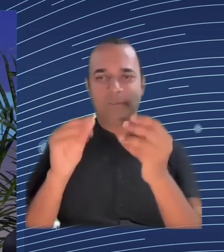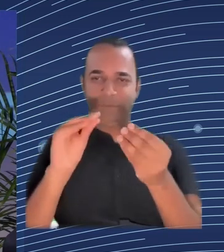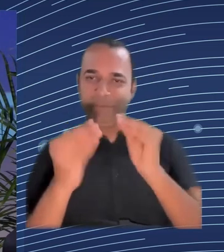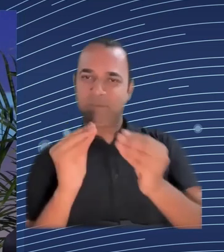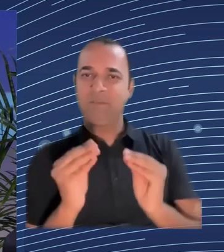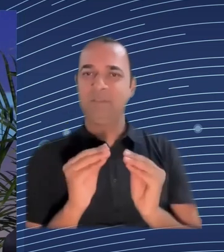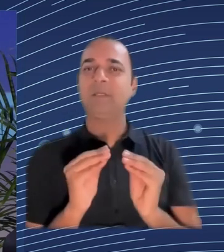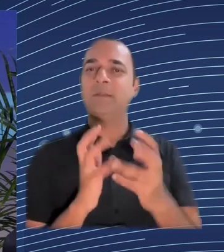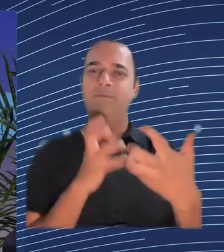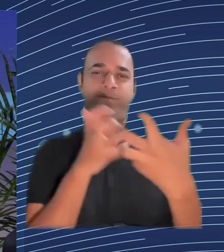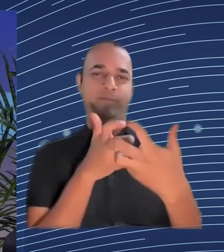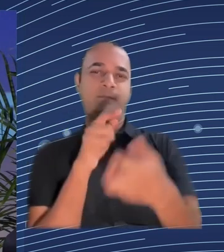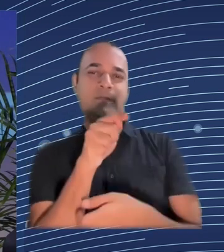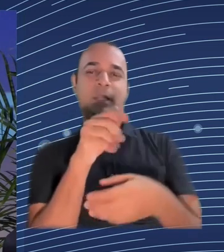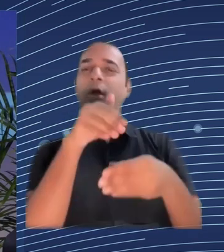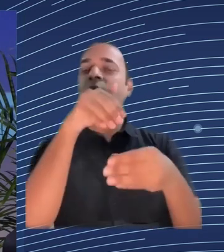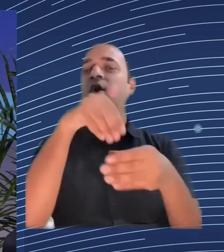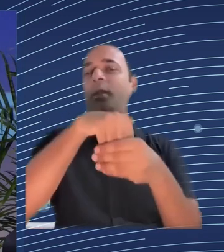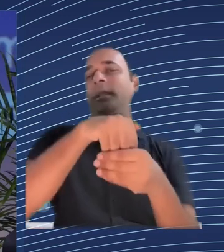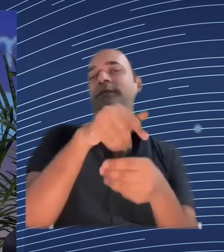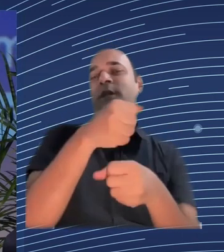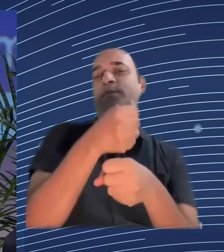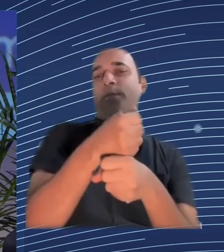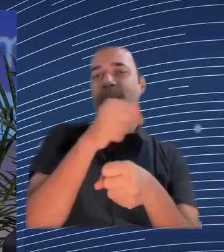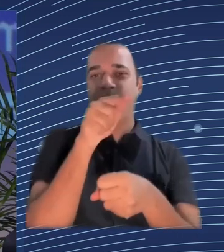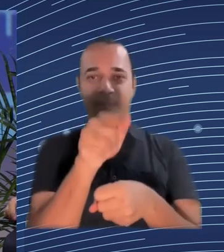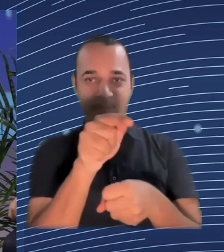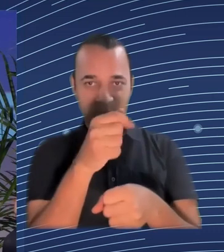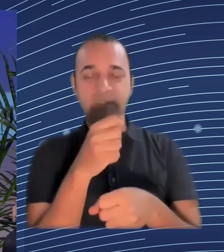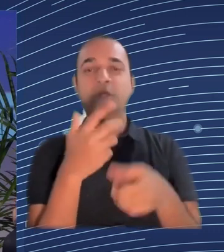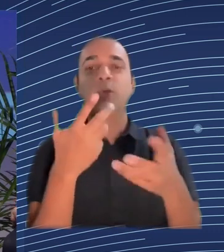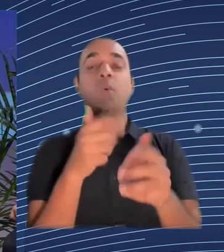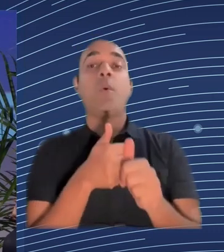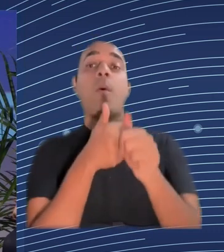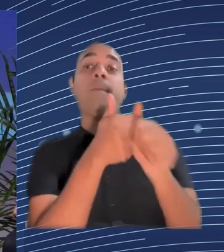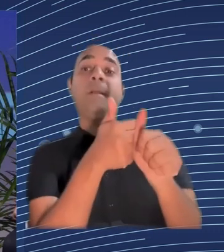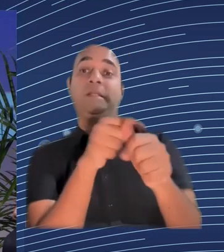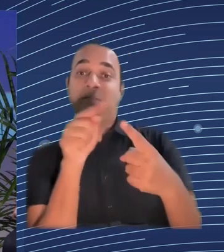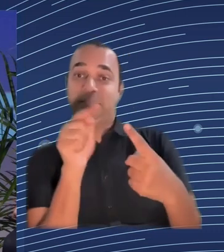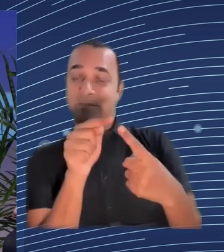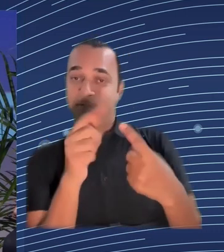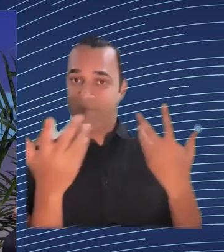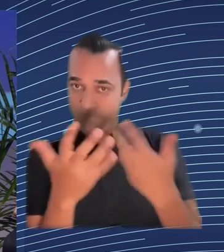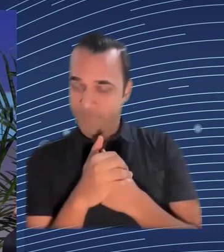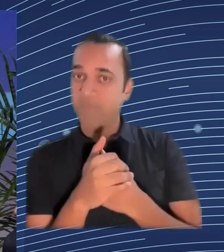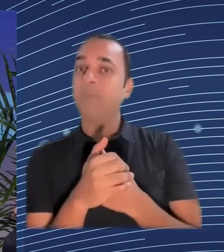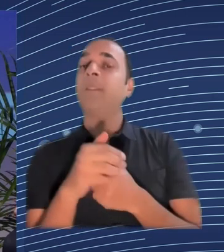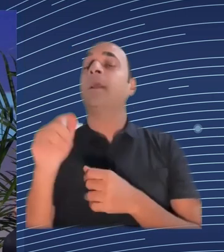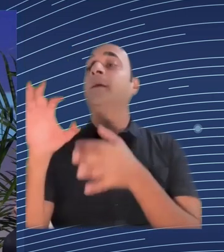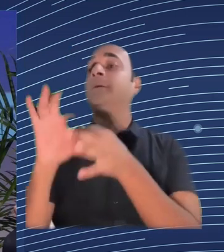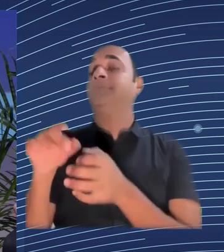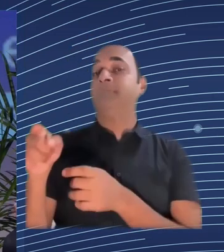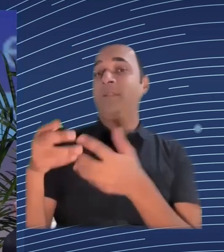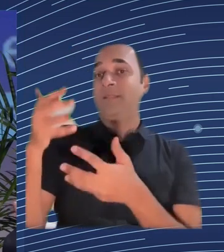employment law and data protection it just compliance is not there and enforcement isn't there either so a lot of this becomes